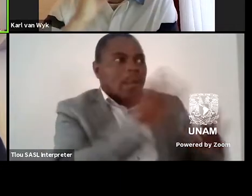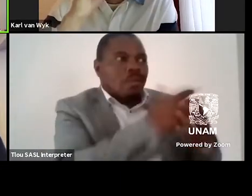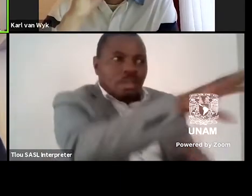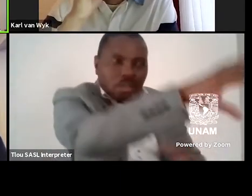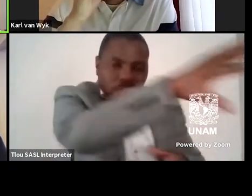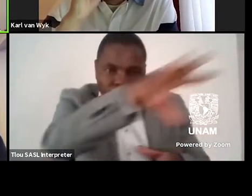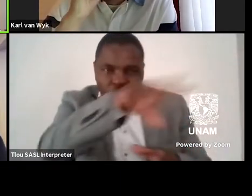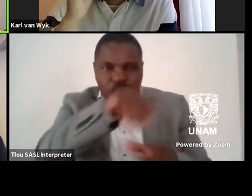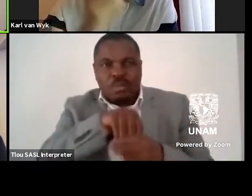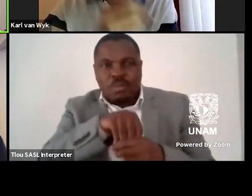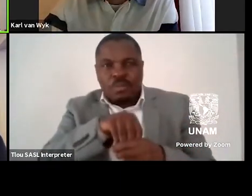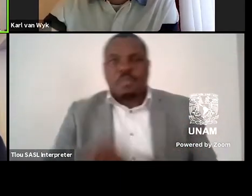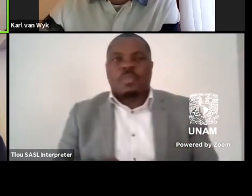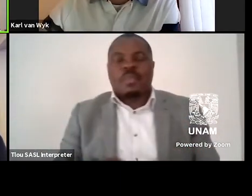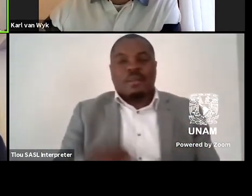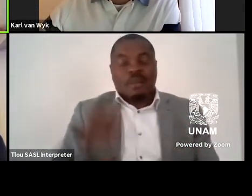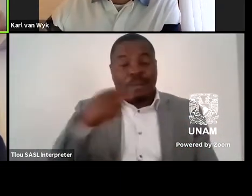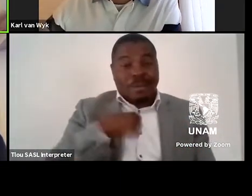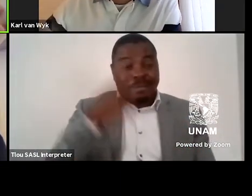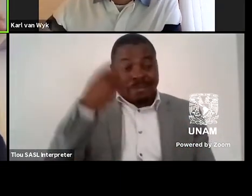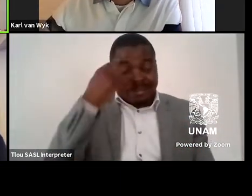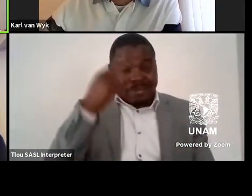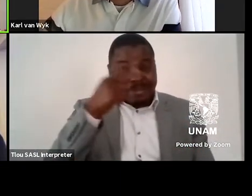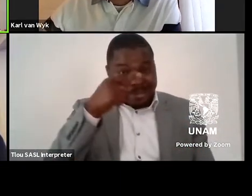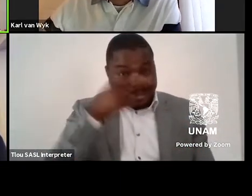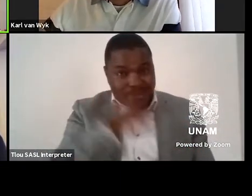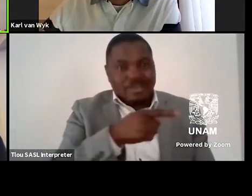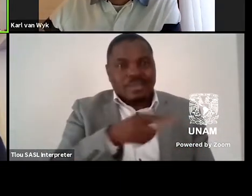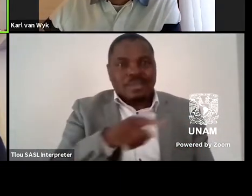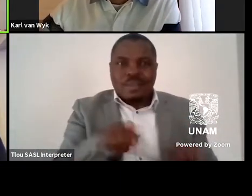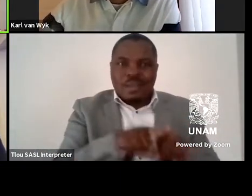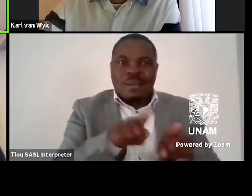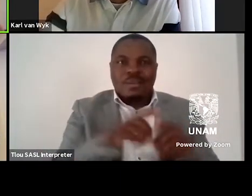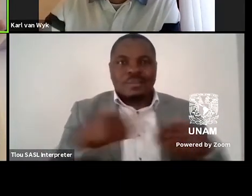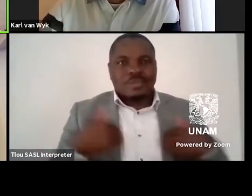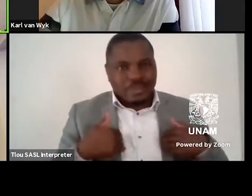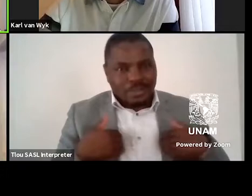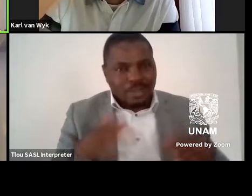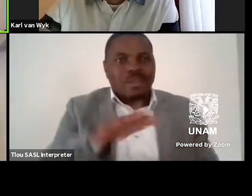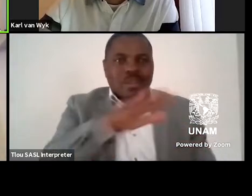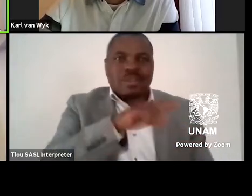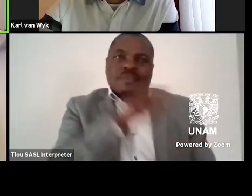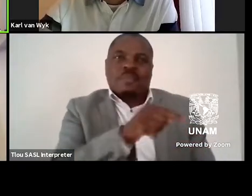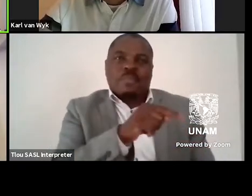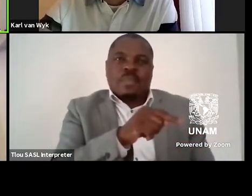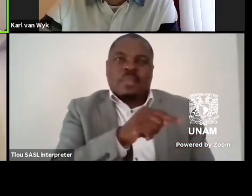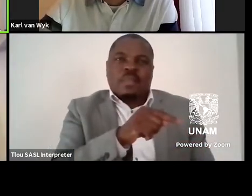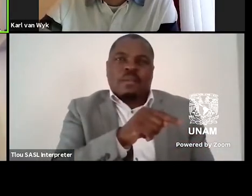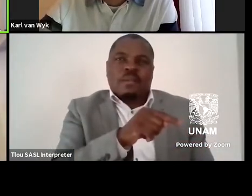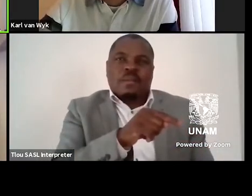the starting point of a different